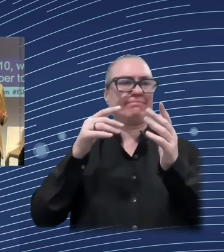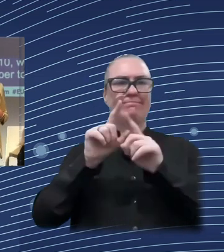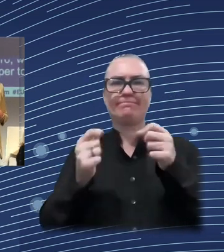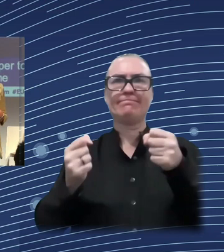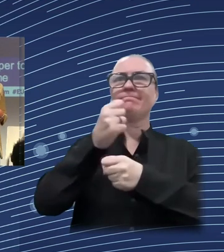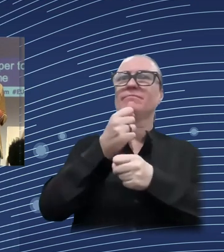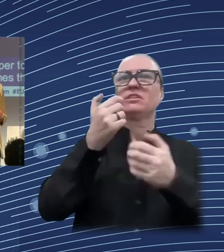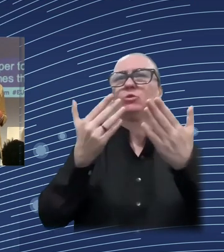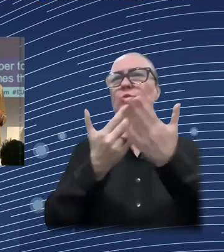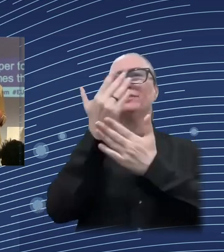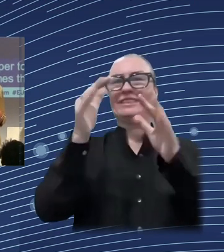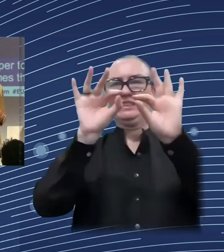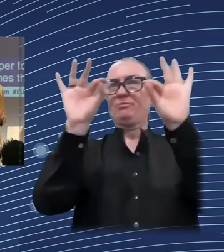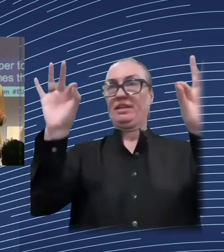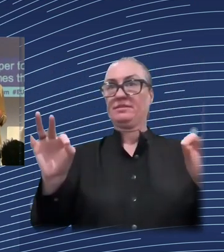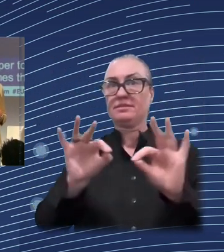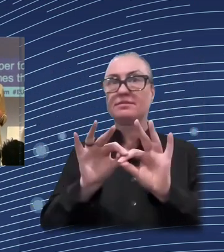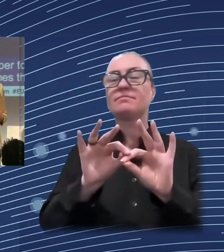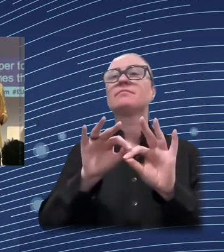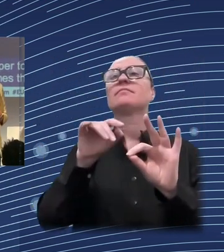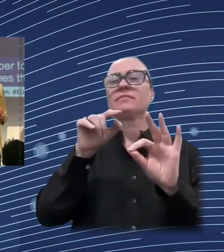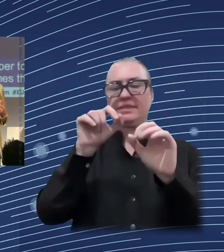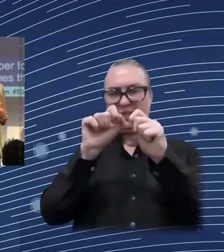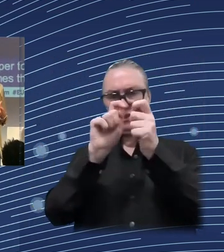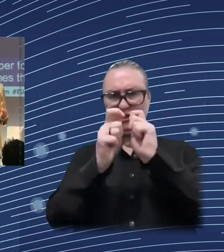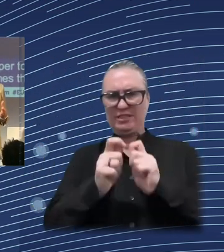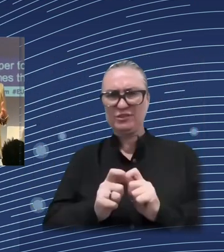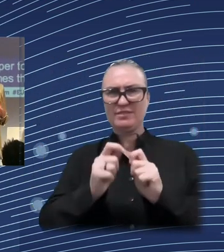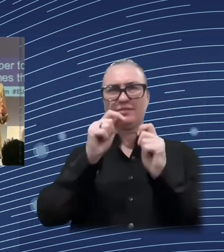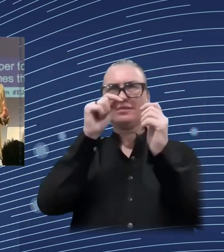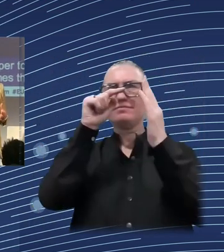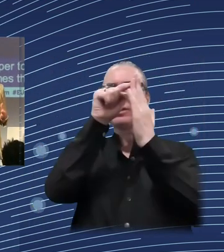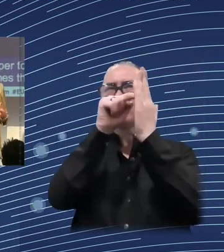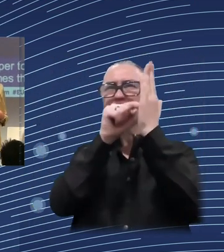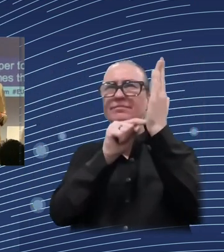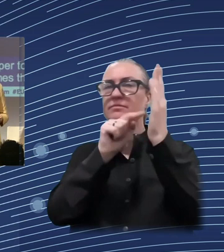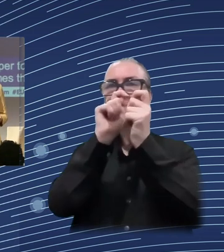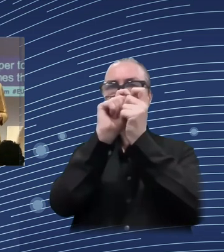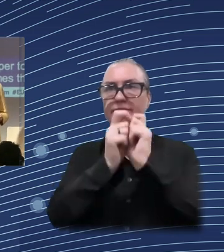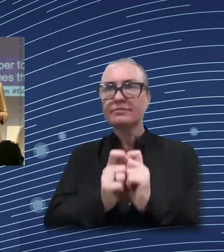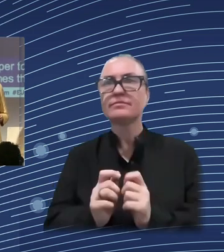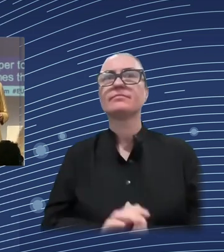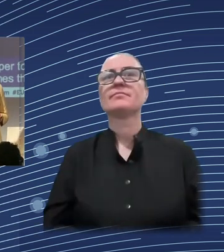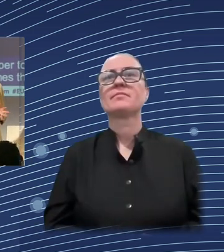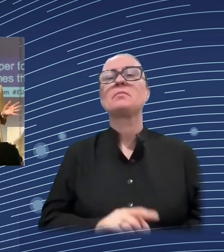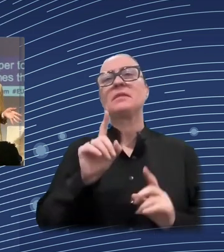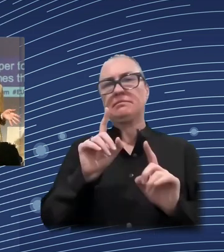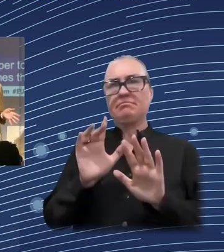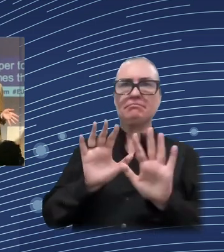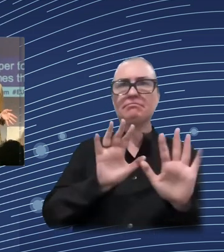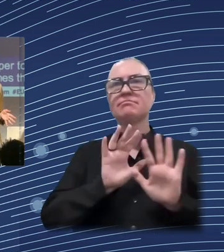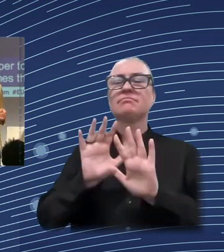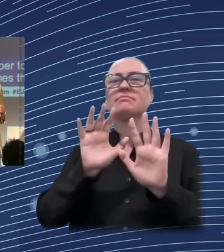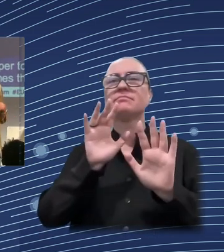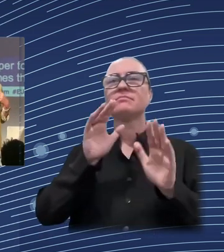least able to switch away from carbon intensive goods and services. And there was a need to do something to compensate them. And so some